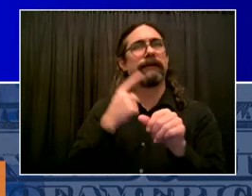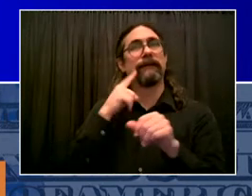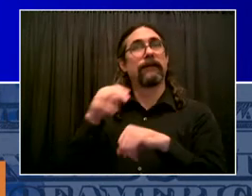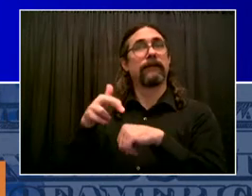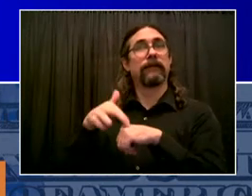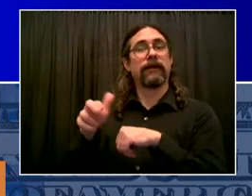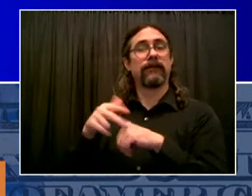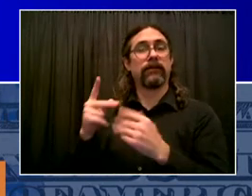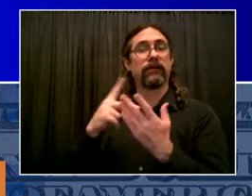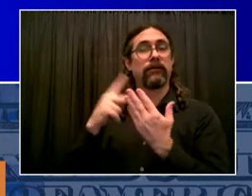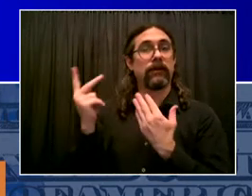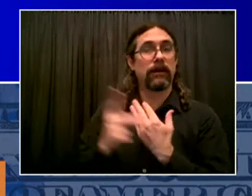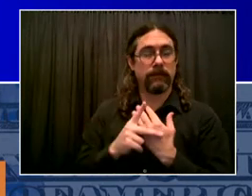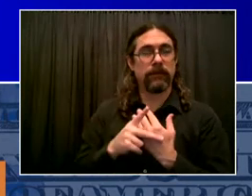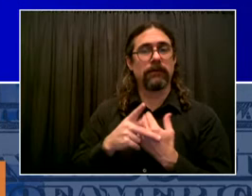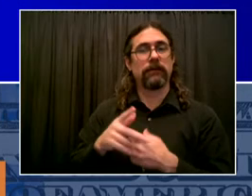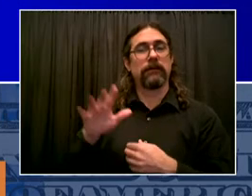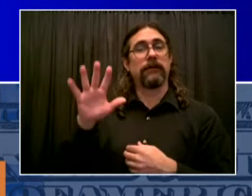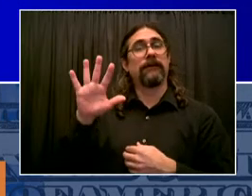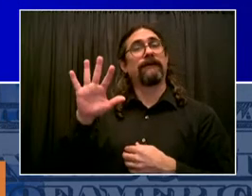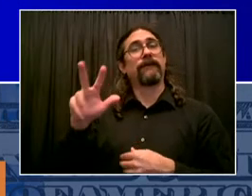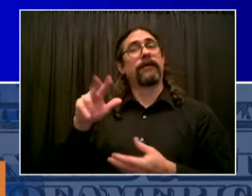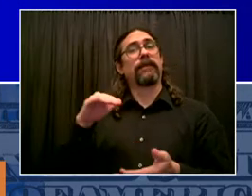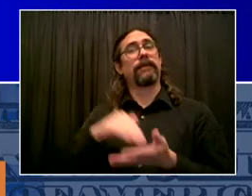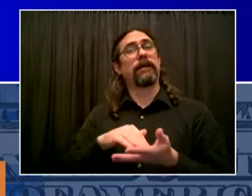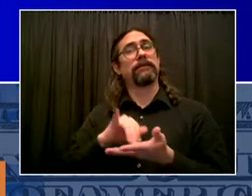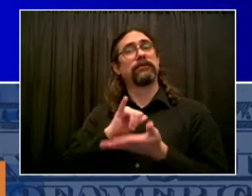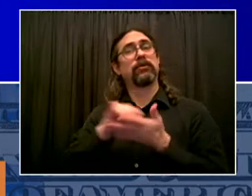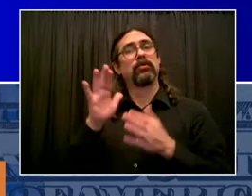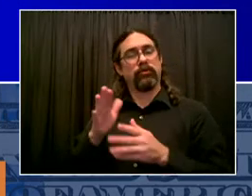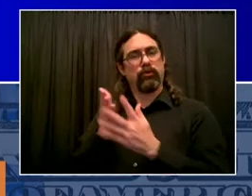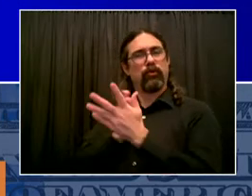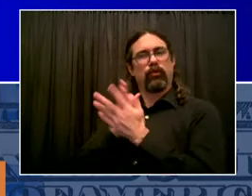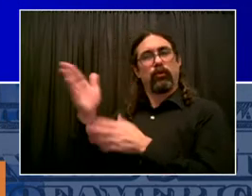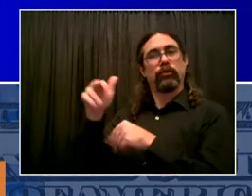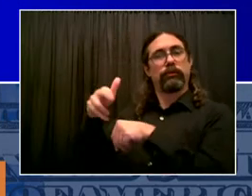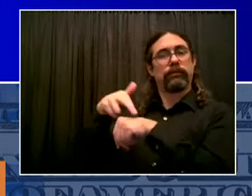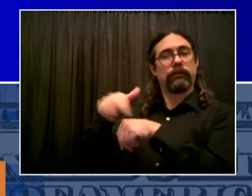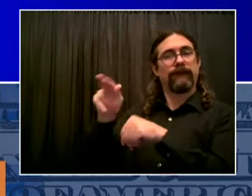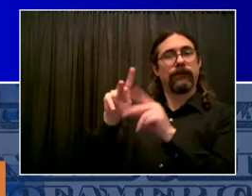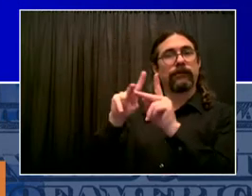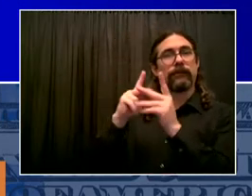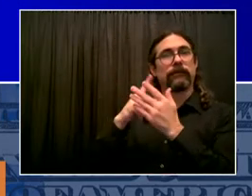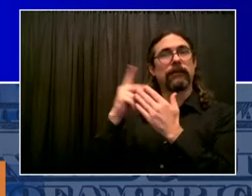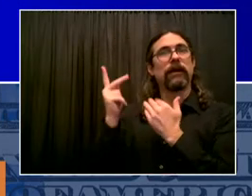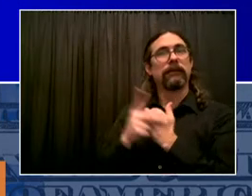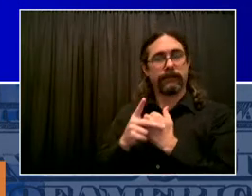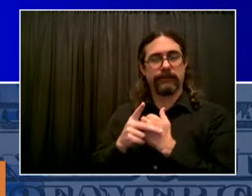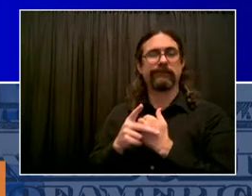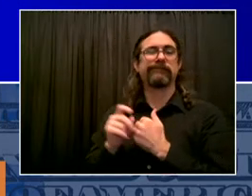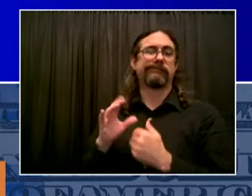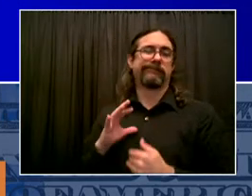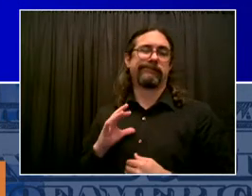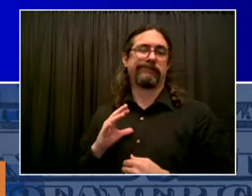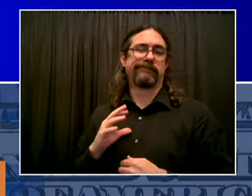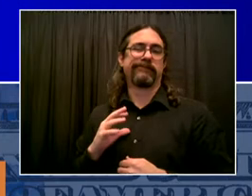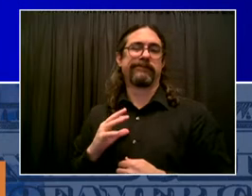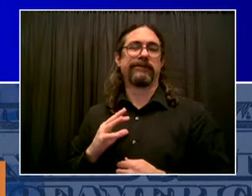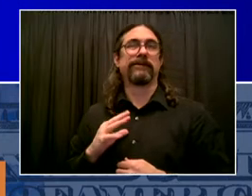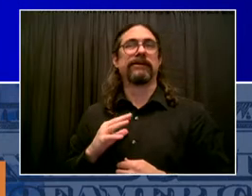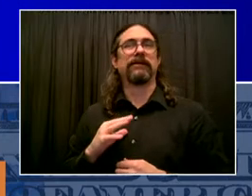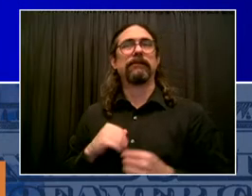organizations and small businesses and houses of worship than a part of it, which means about $4 million has